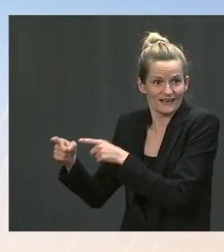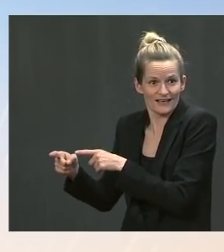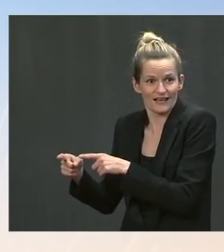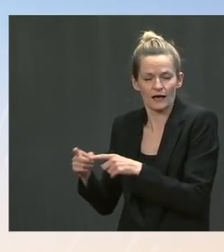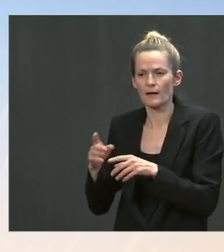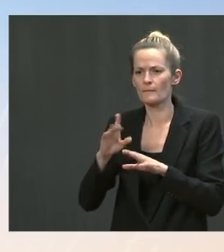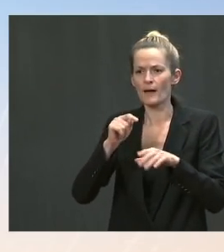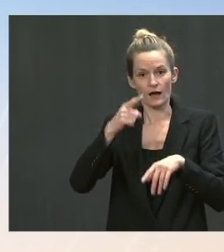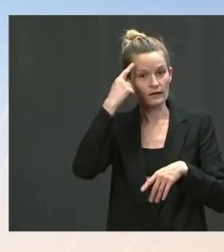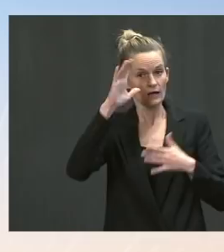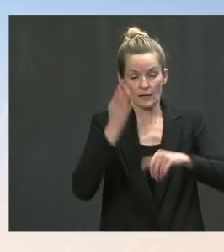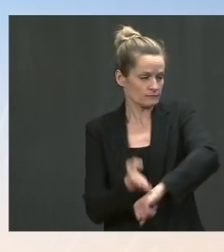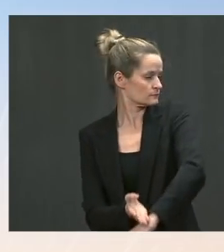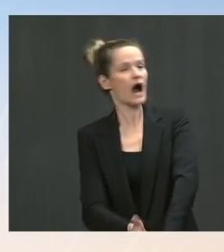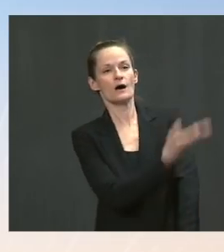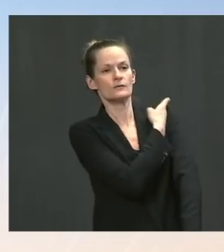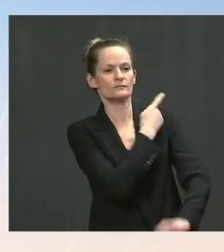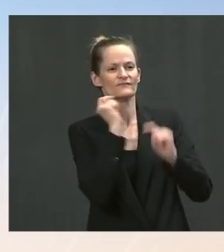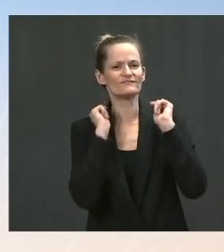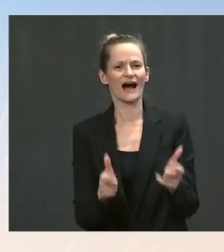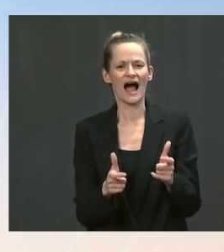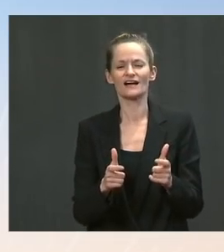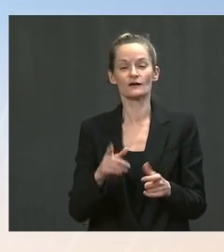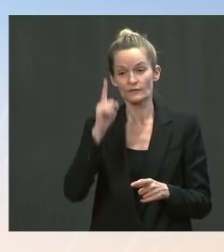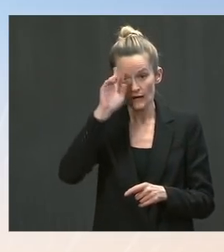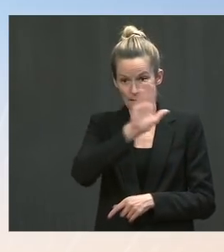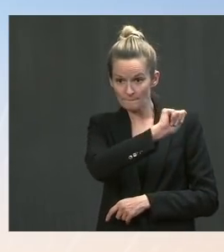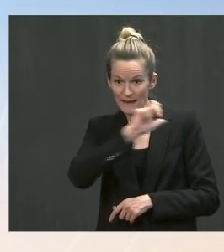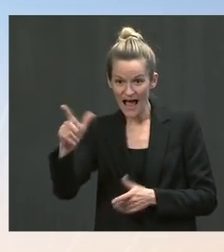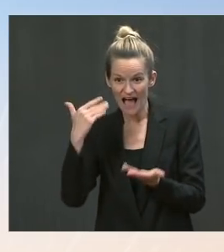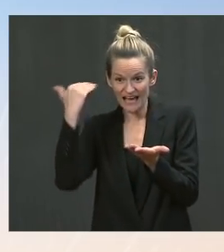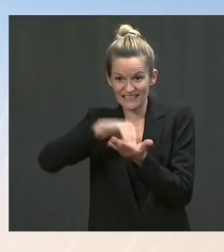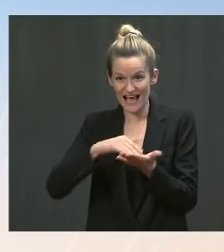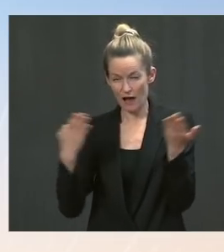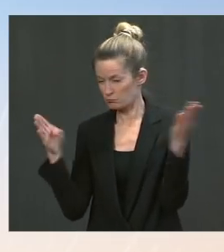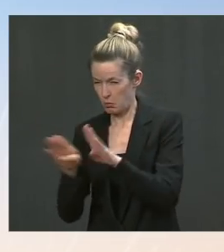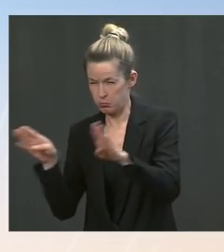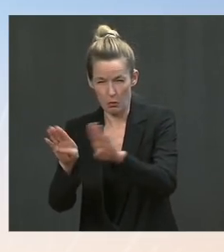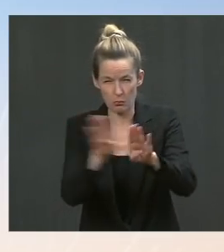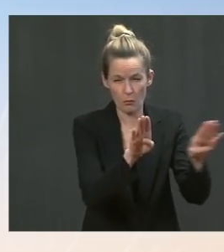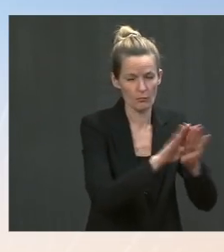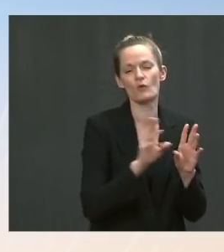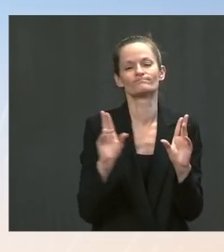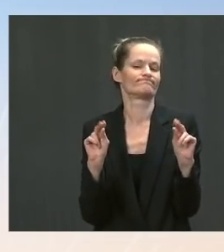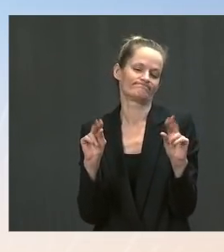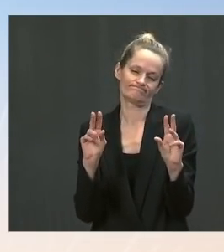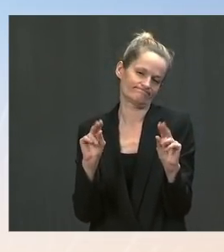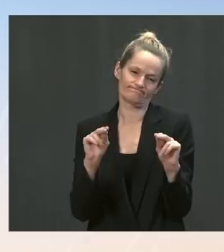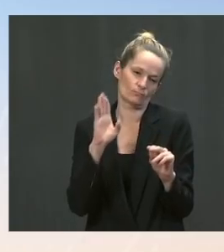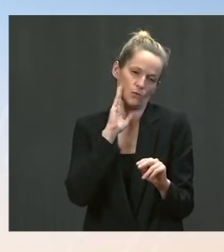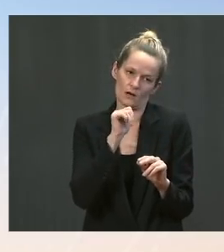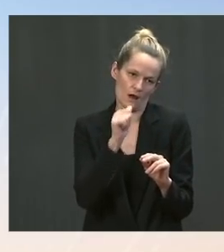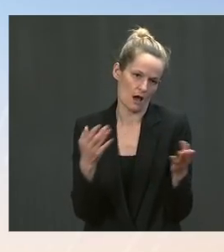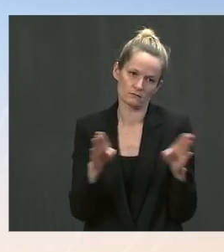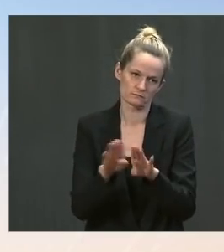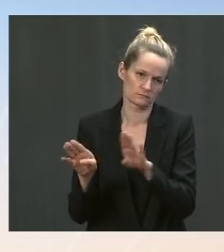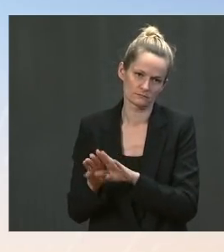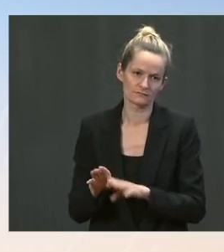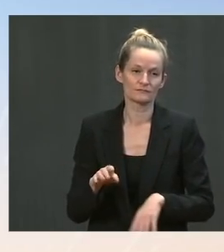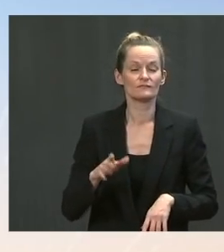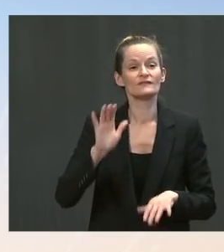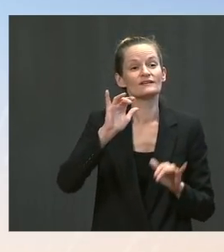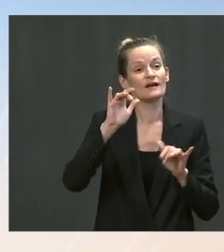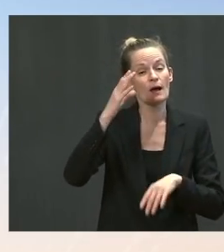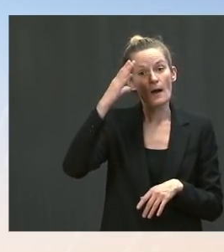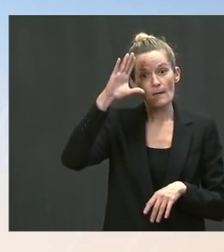earlier, the other message is, we've been preparing, like Boy Scouts and Girl Scouts, for this moment and the potential that there would be ups and downs